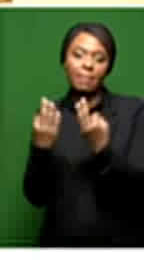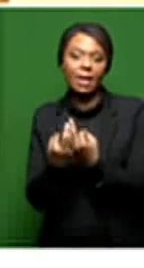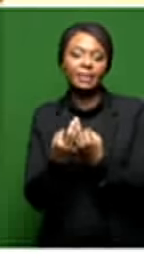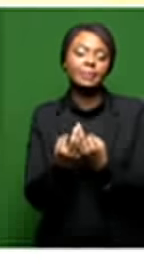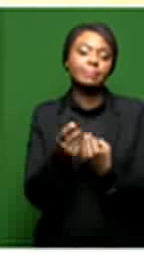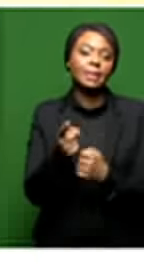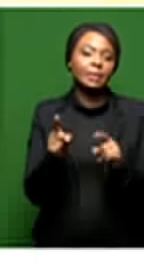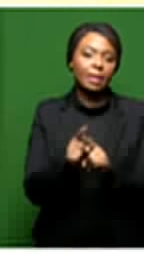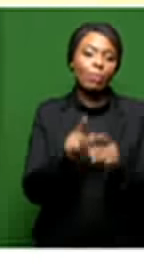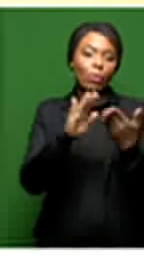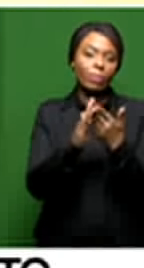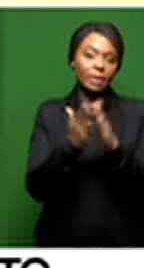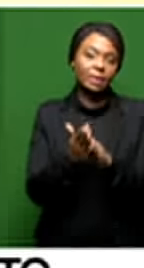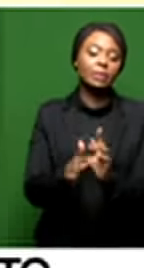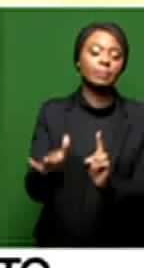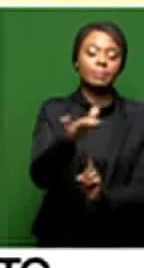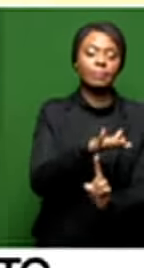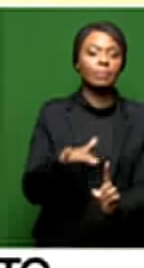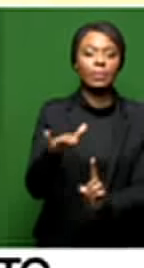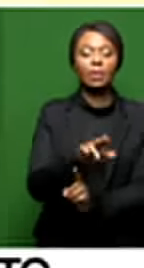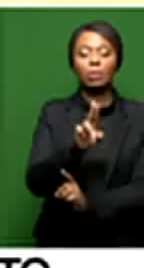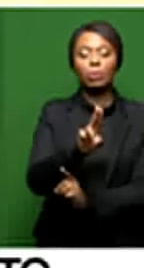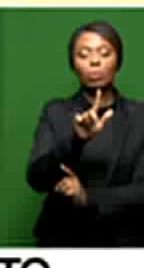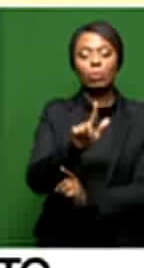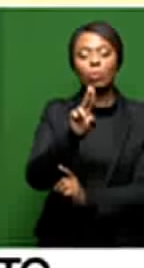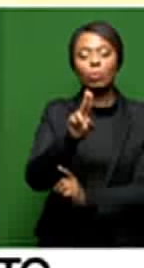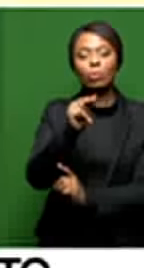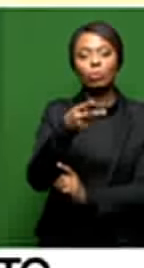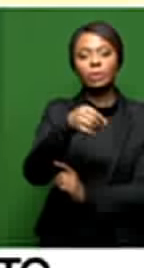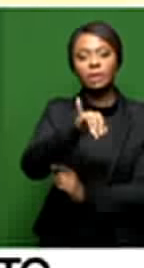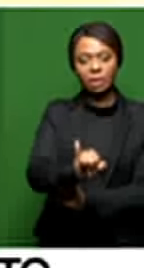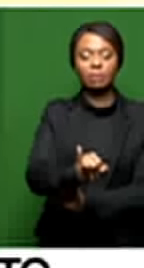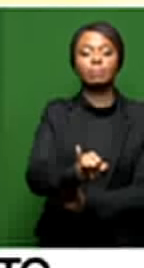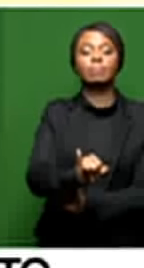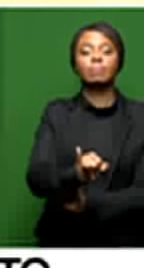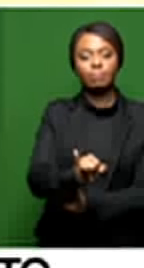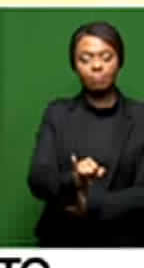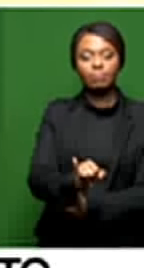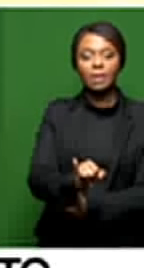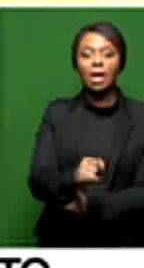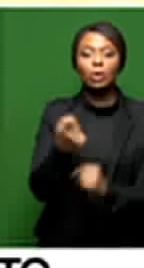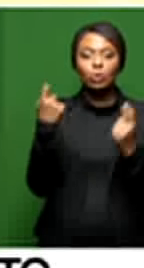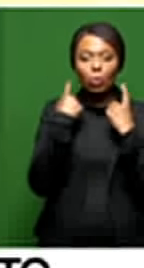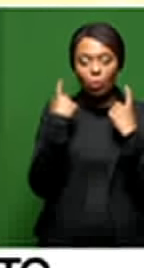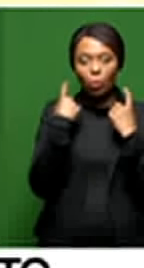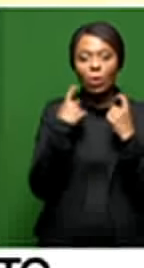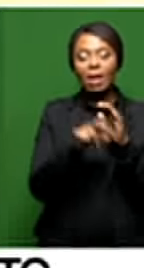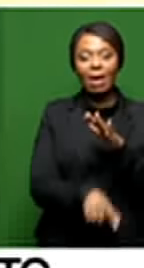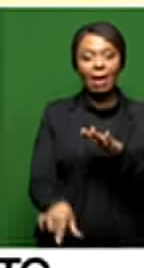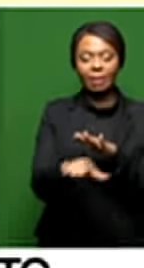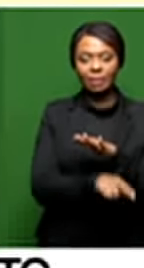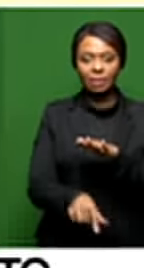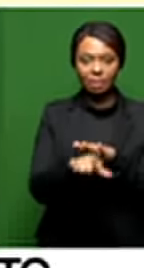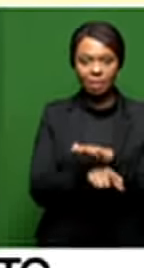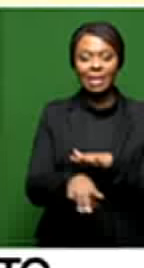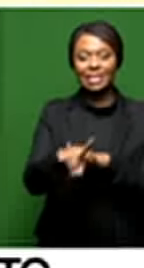in the area of Ulundi and surrounding areas under the Zululand district. As of course, today, they